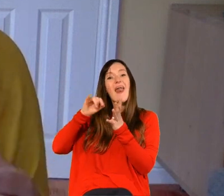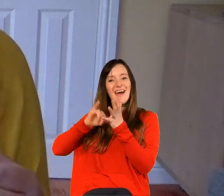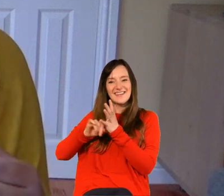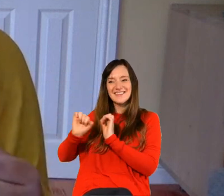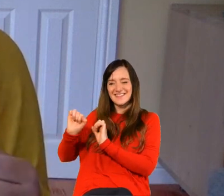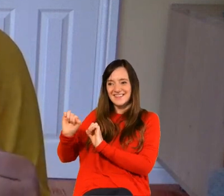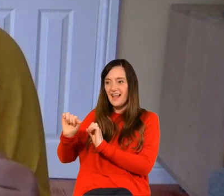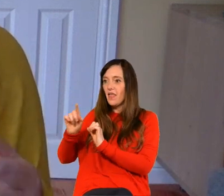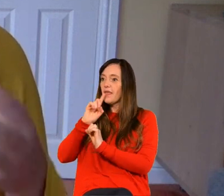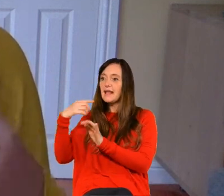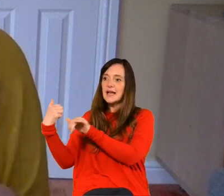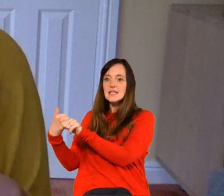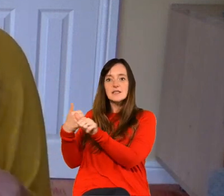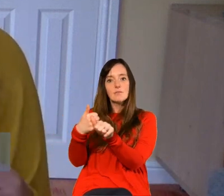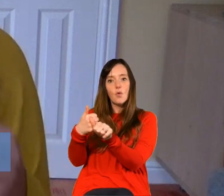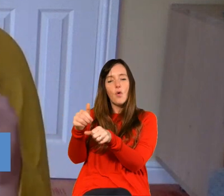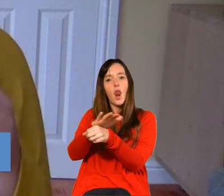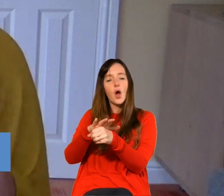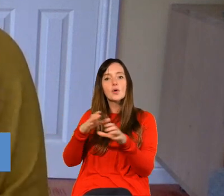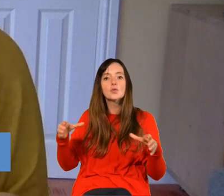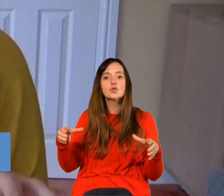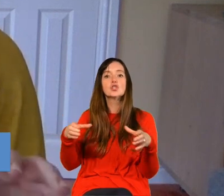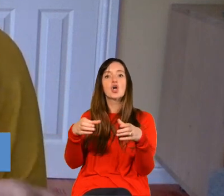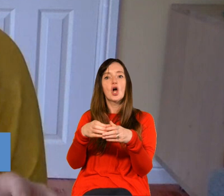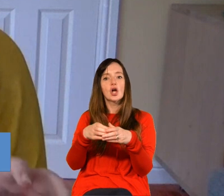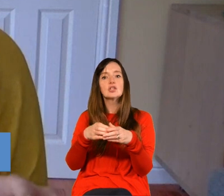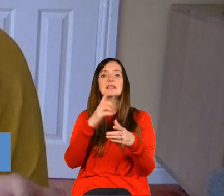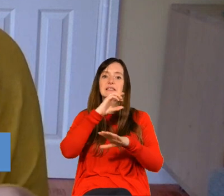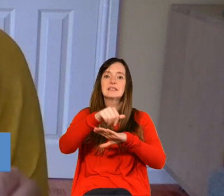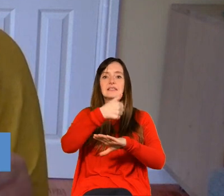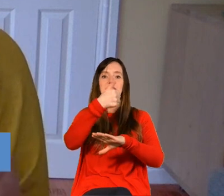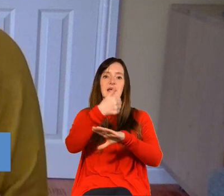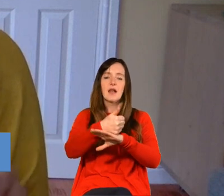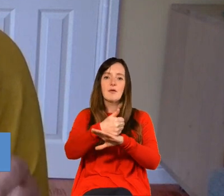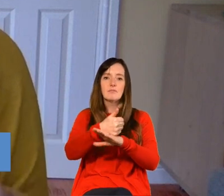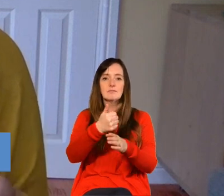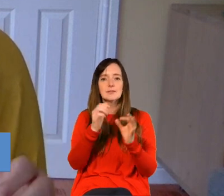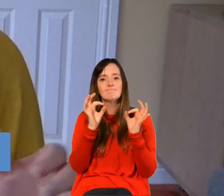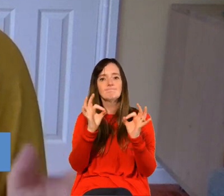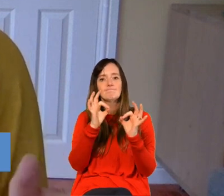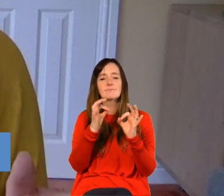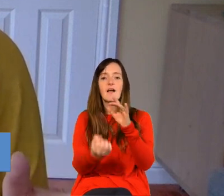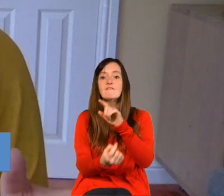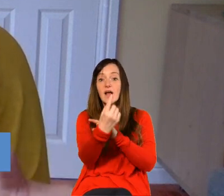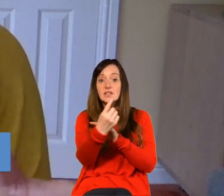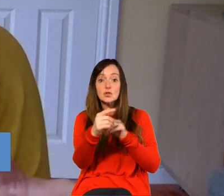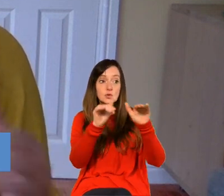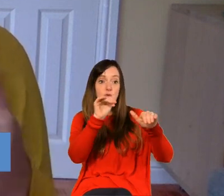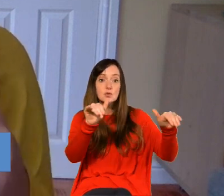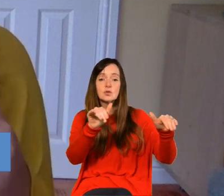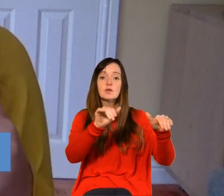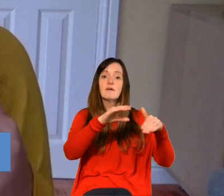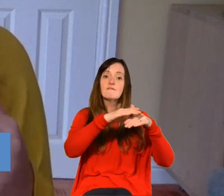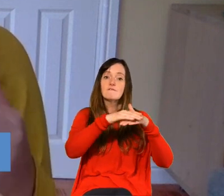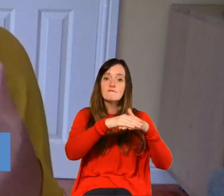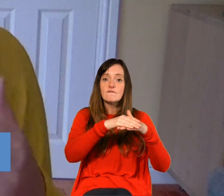alongside the local church and help local churches to be able to put on really excellent events to reach their friends and family and community and so i